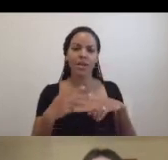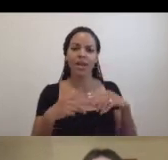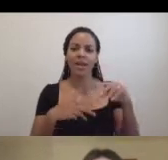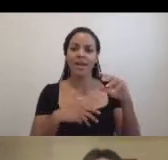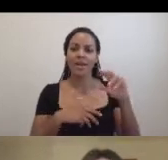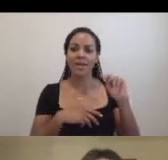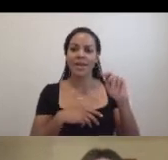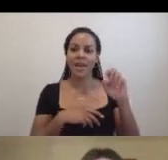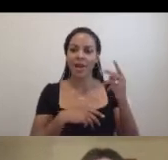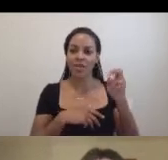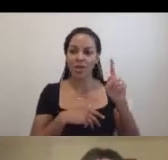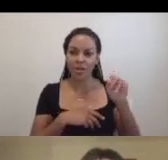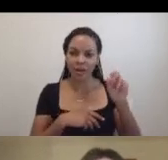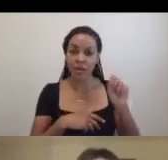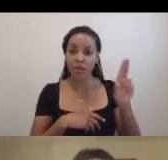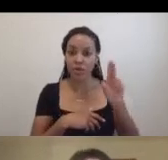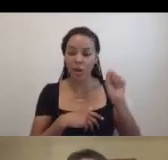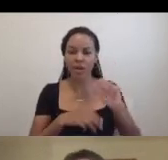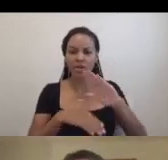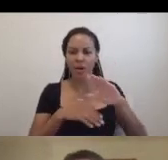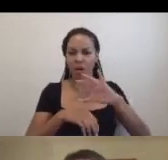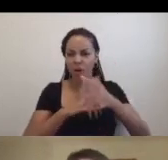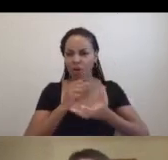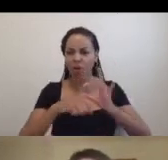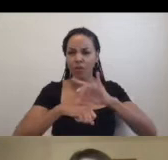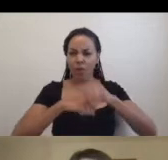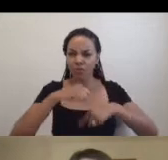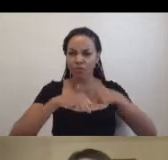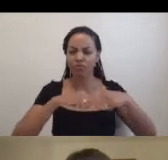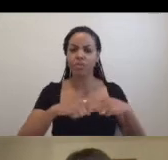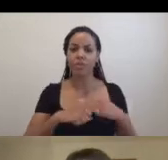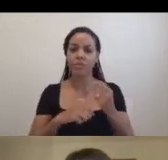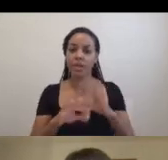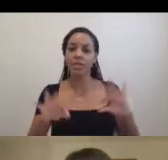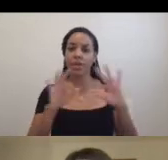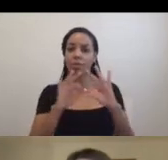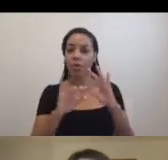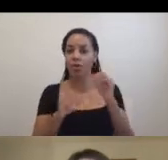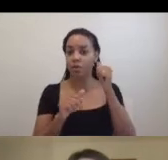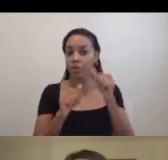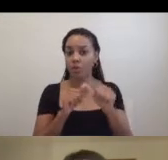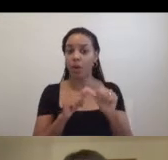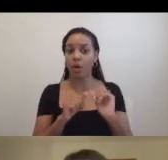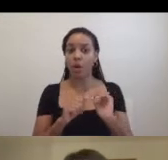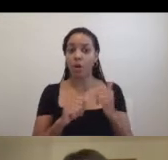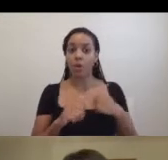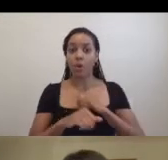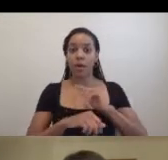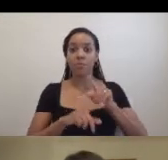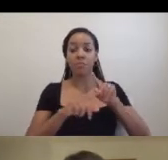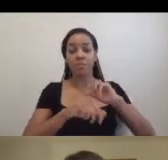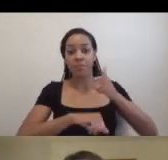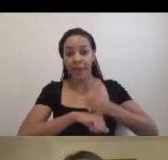important to note here that all Rethinking Residencies member institutions are based in the US, in New York, and we have blind spots.